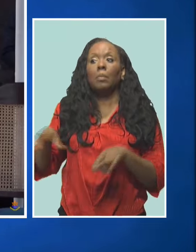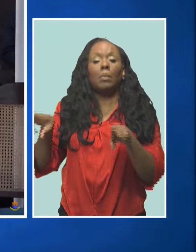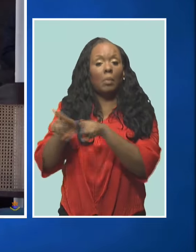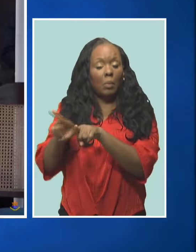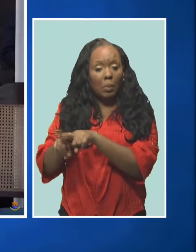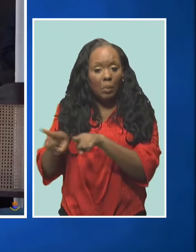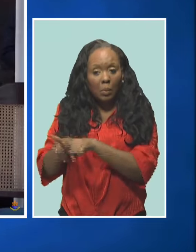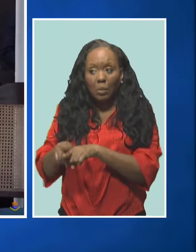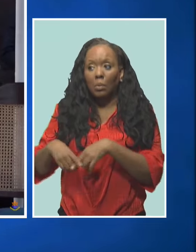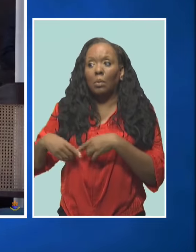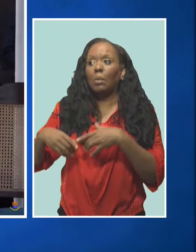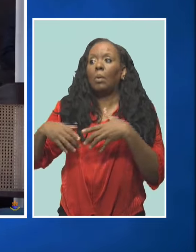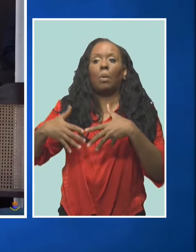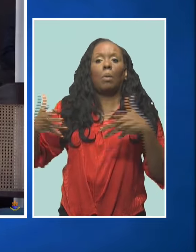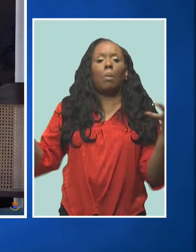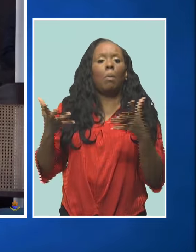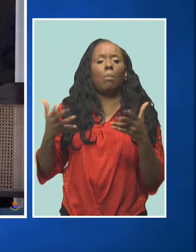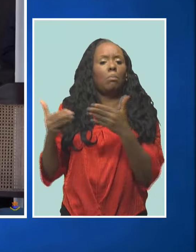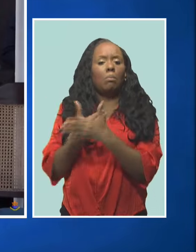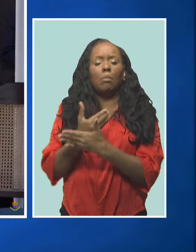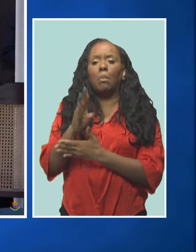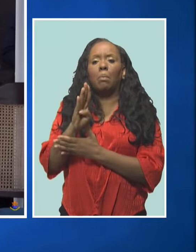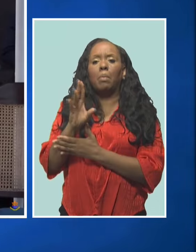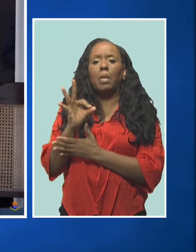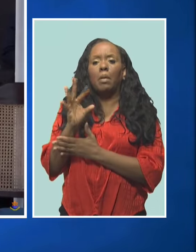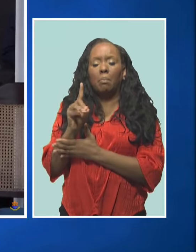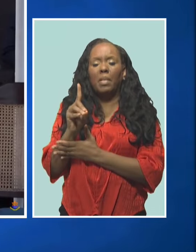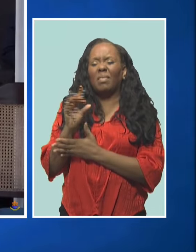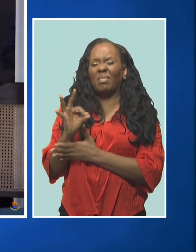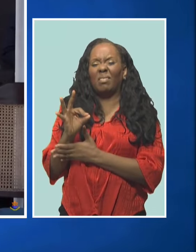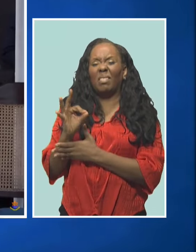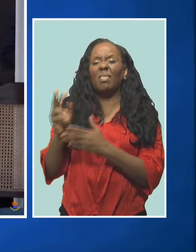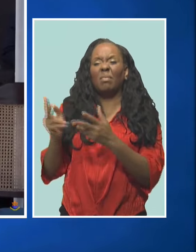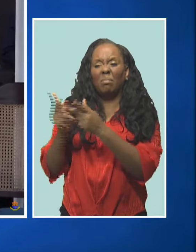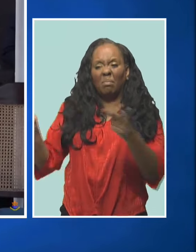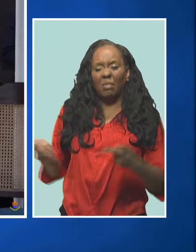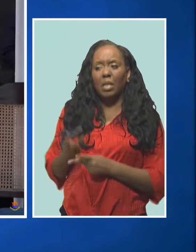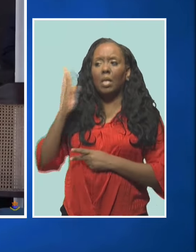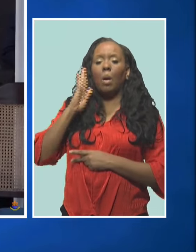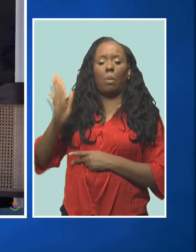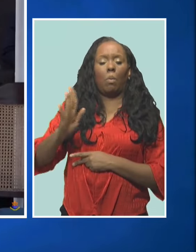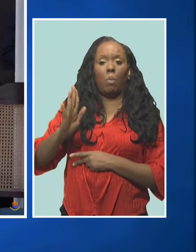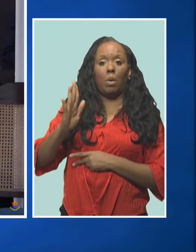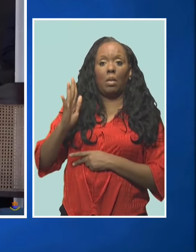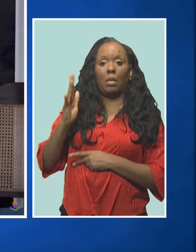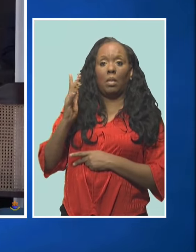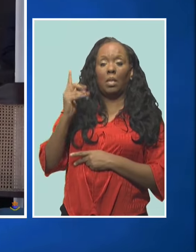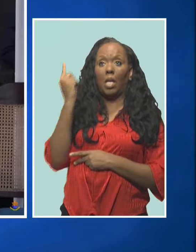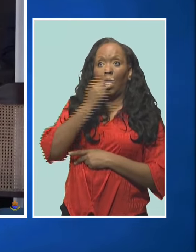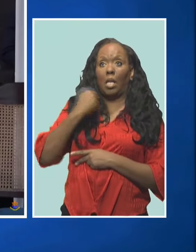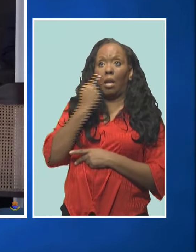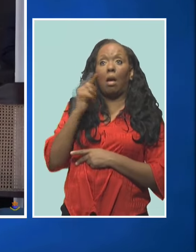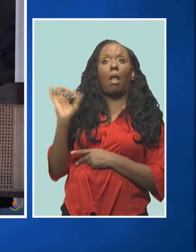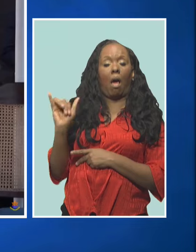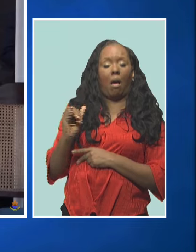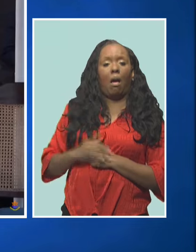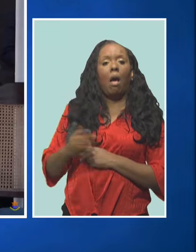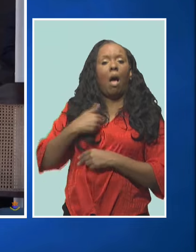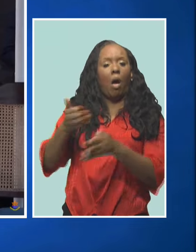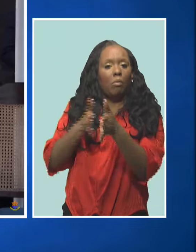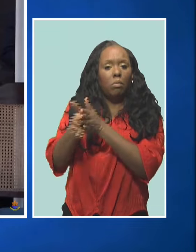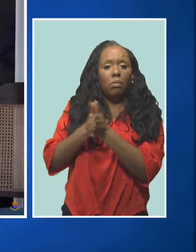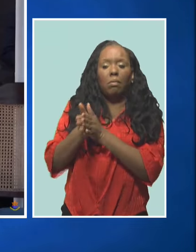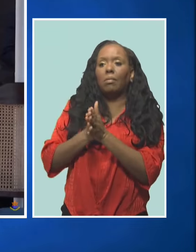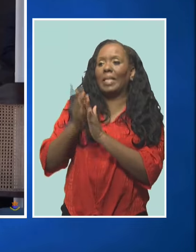of what a new Barbados defense force purpose-built headquarters will look like. And I look forward to the